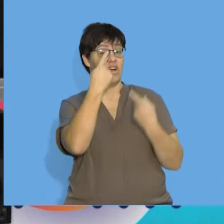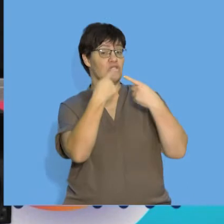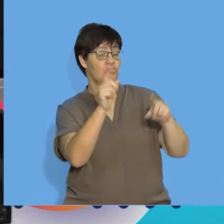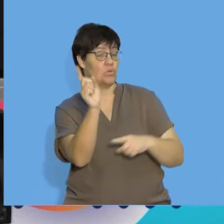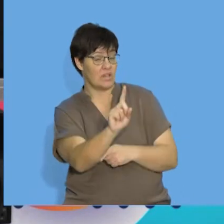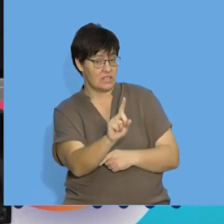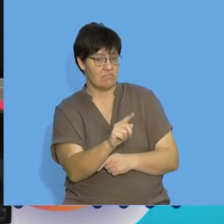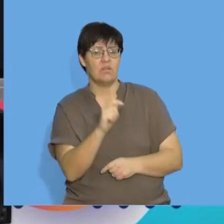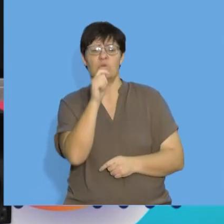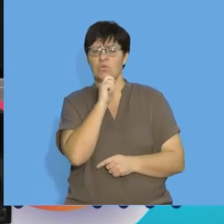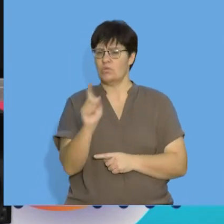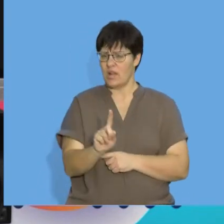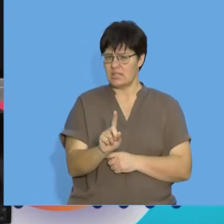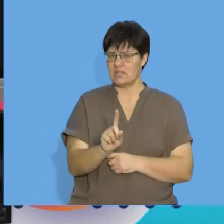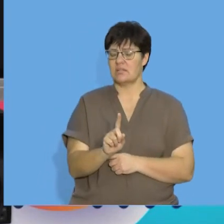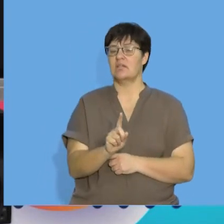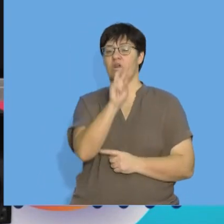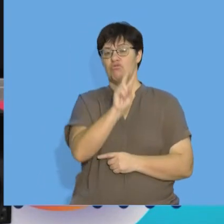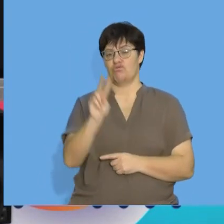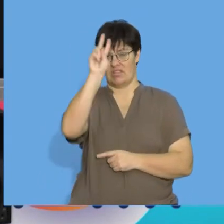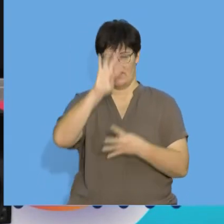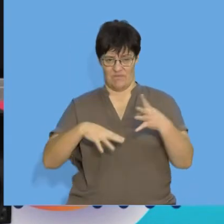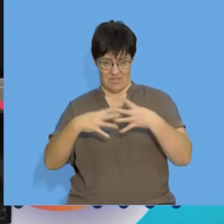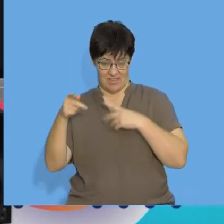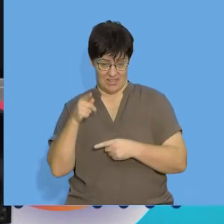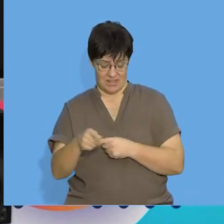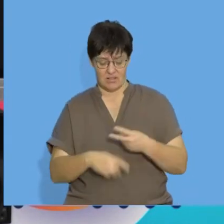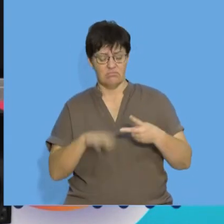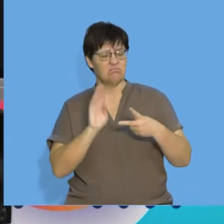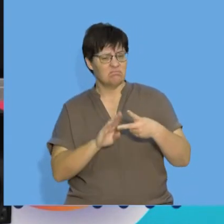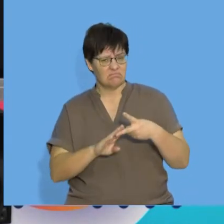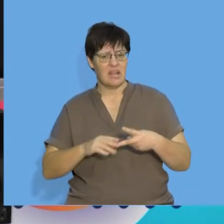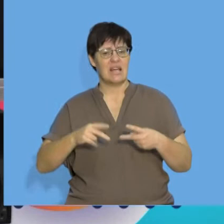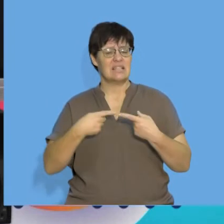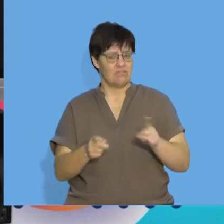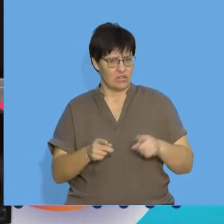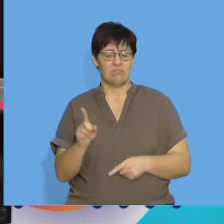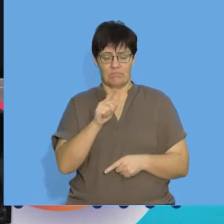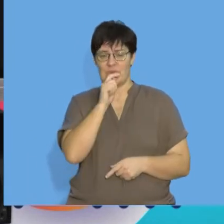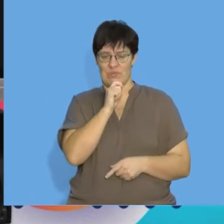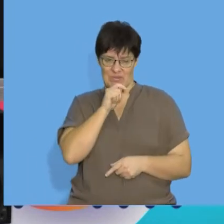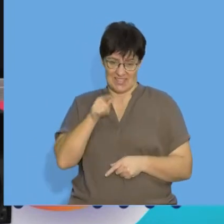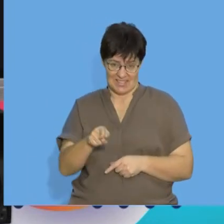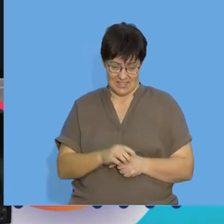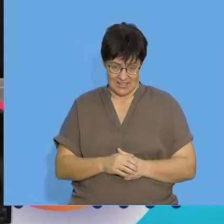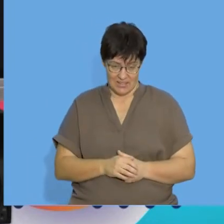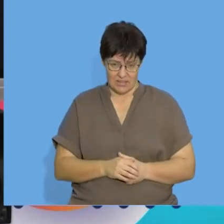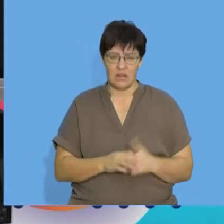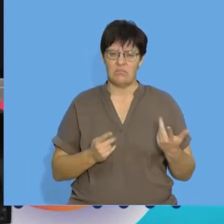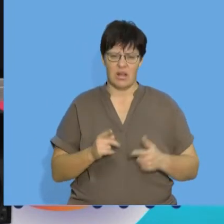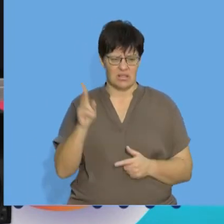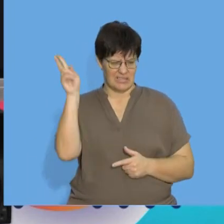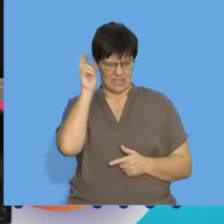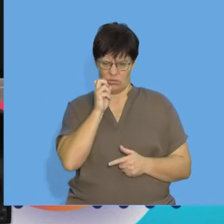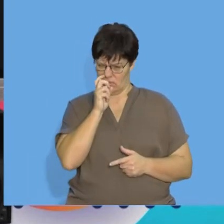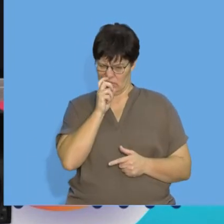would be using our quadratic formula. We're also going to calculate what the second differences would be. This does sound like a